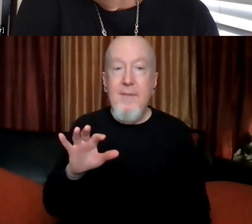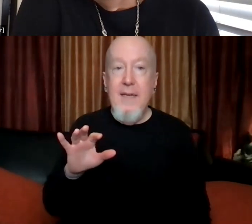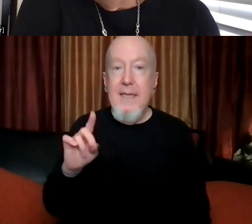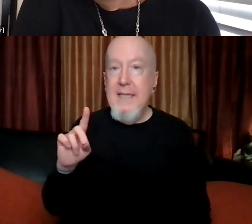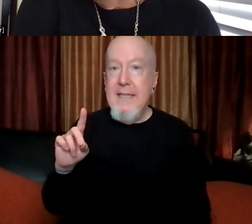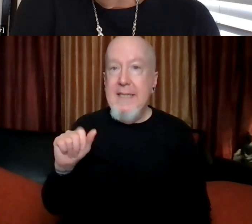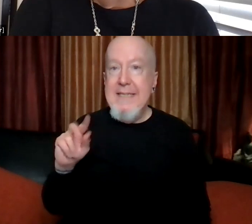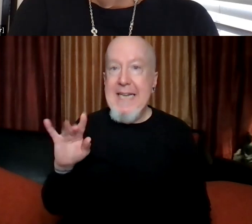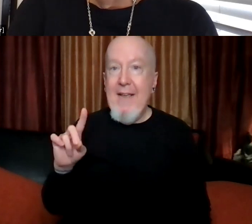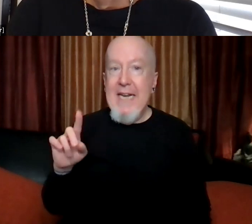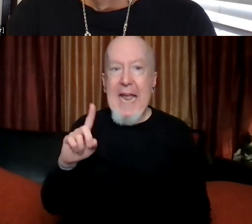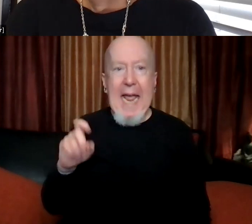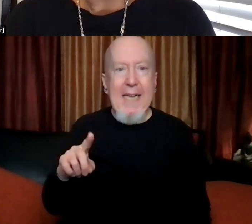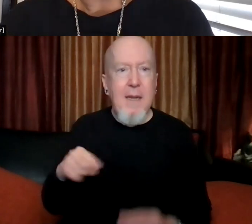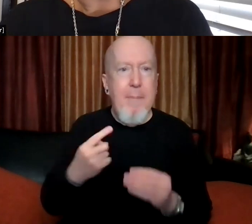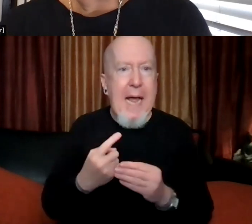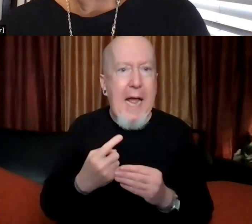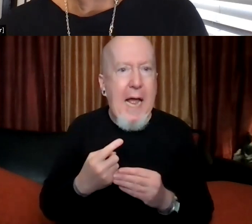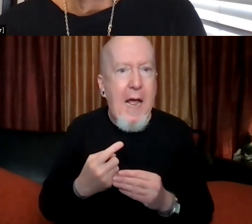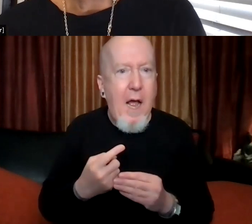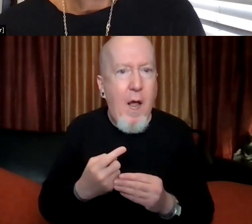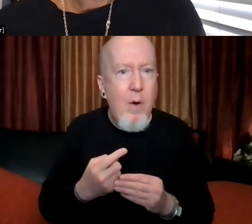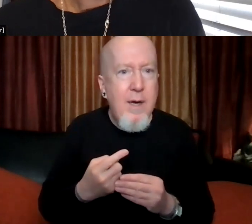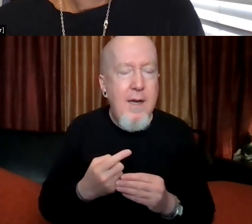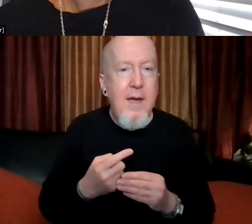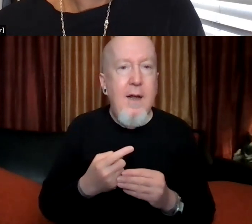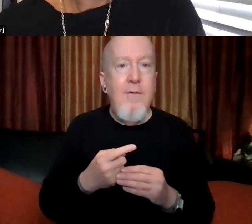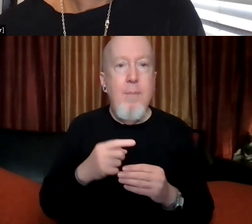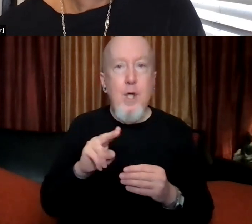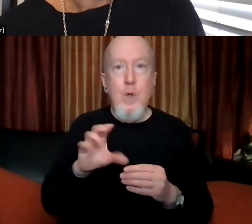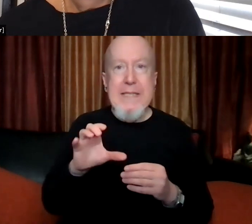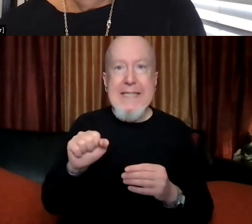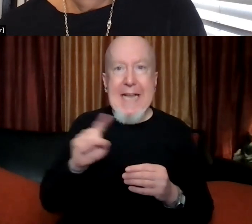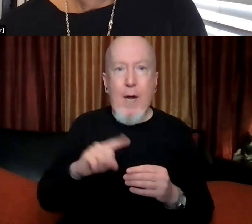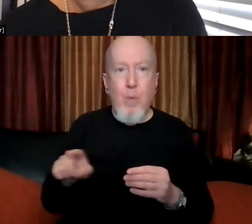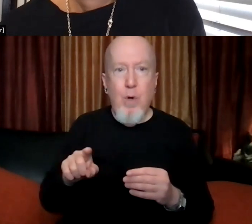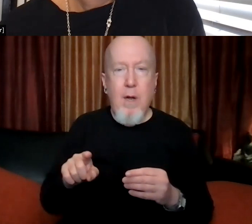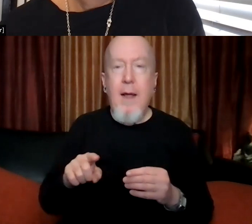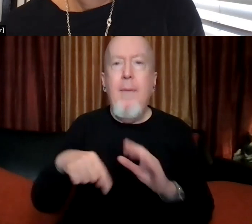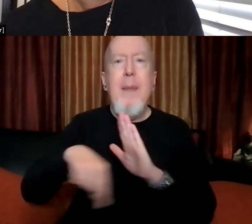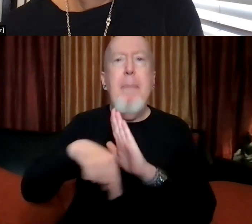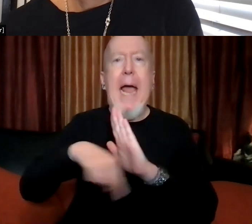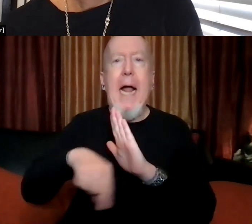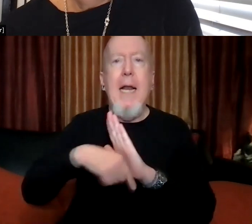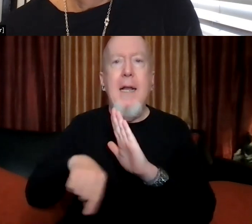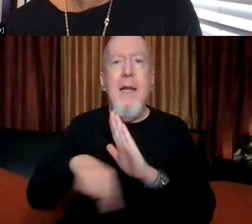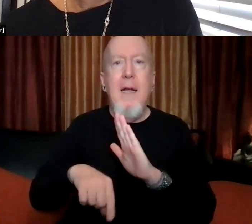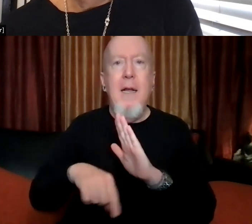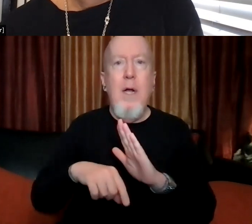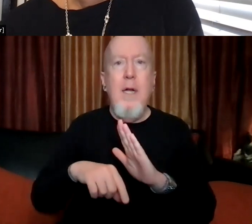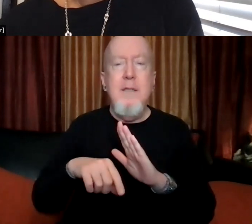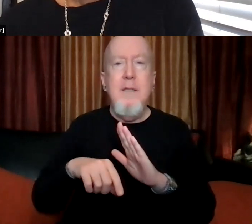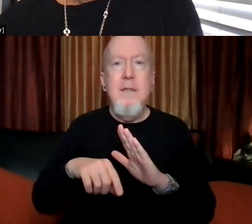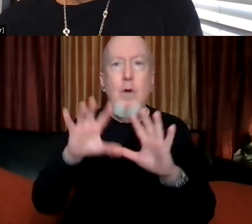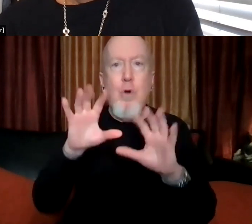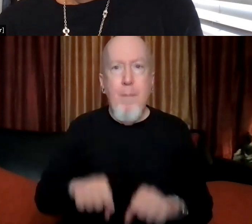about the bell being removed from UC Santa Cruz. Uh, it was a mission bell, um, and it was part of a,